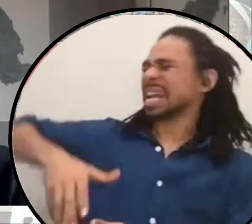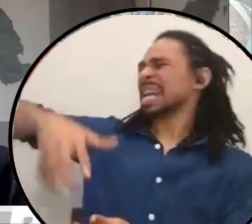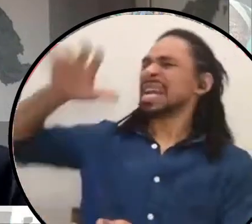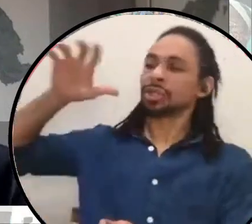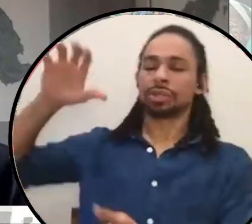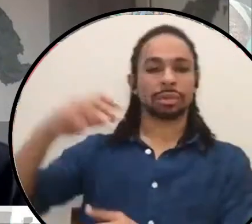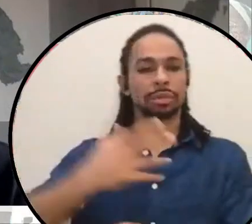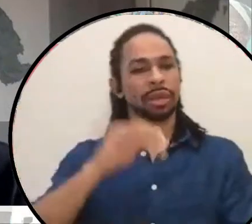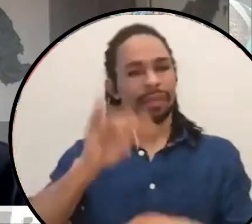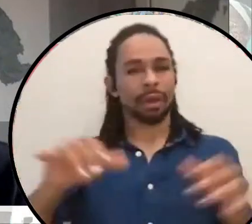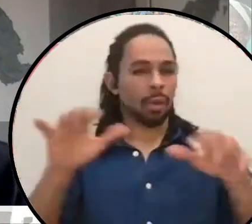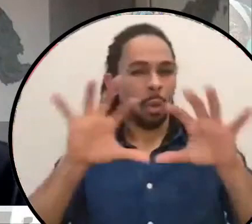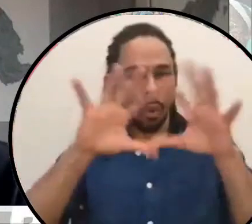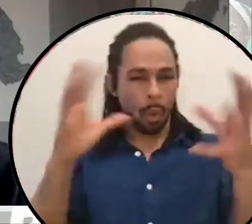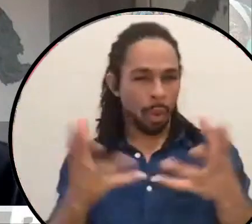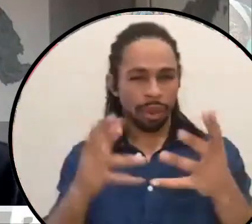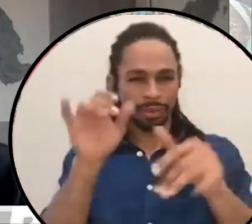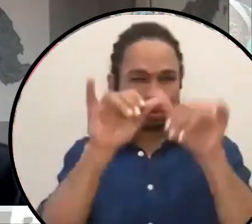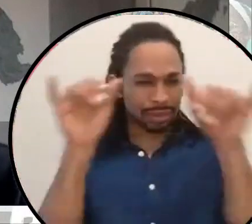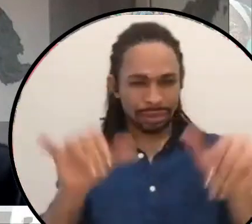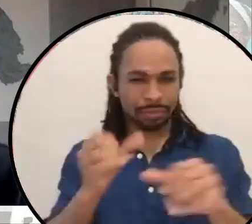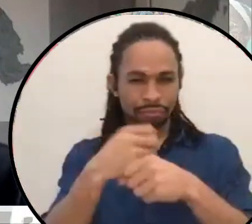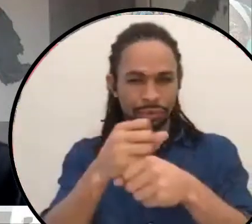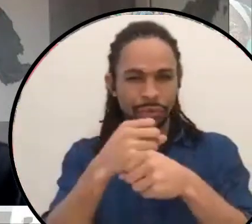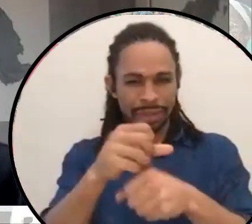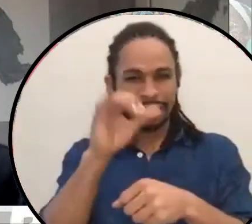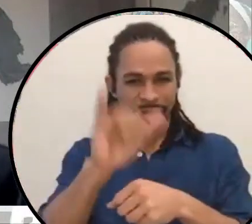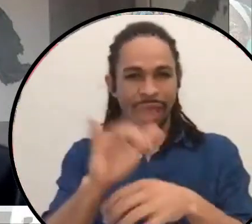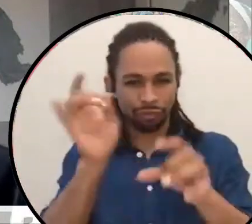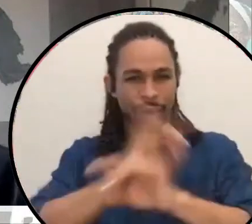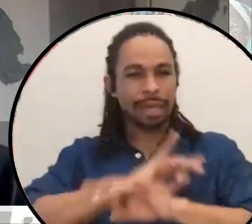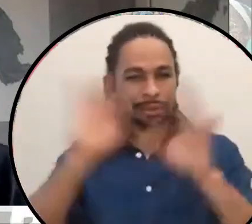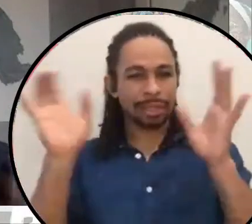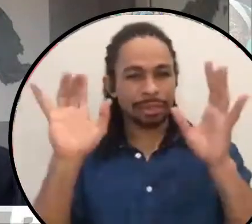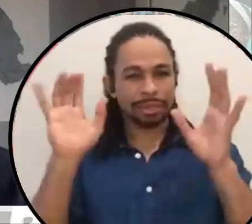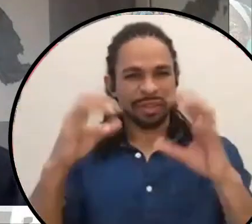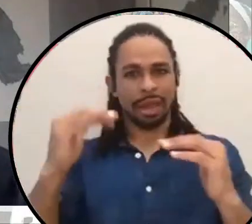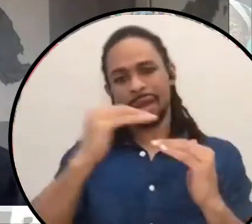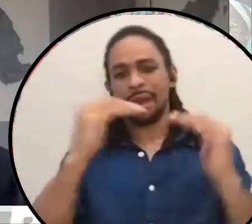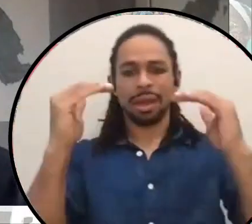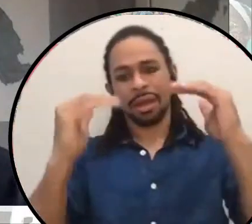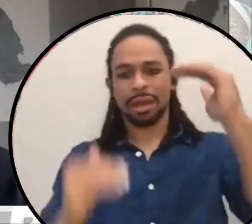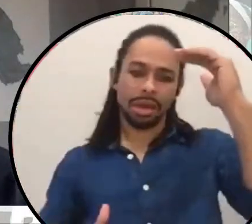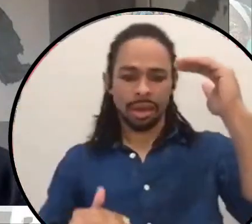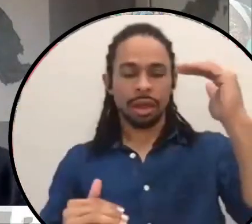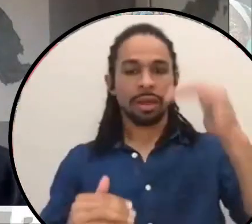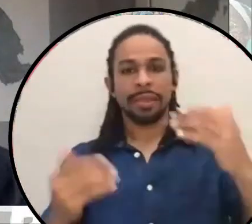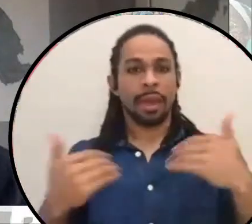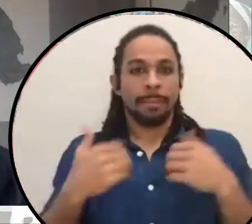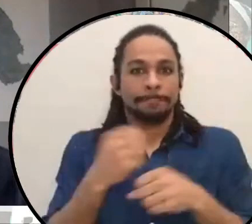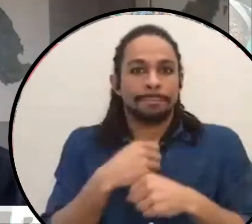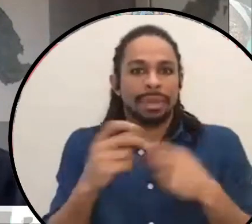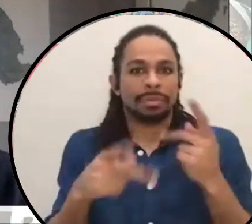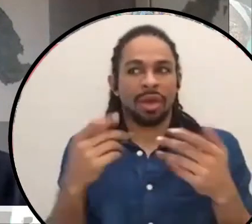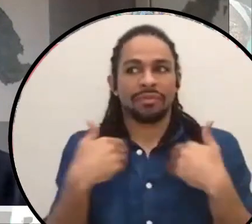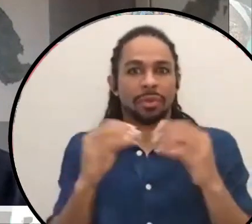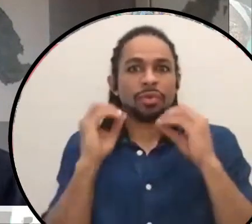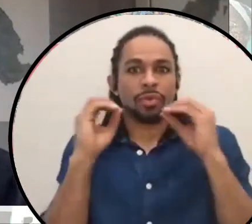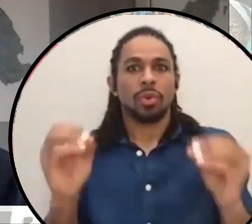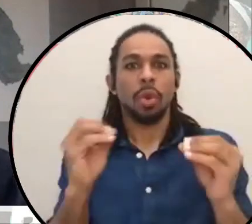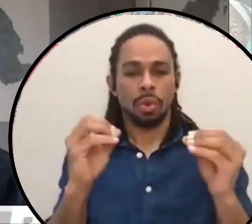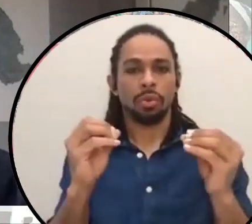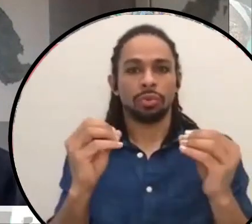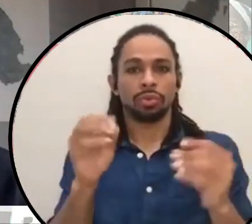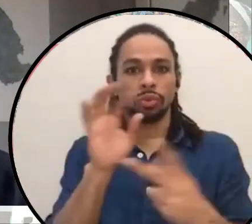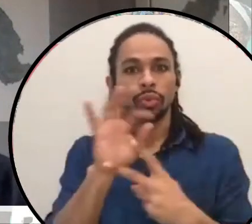produces that crisis that makes people have no, no good choice, no way to get dental care, no